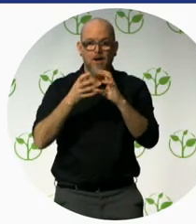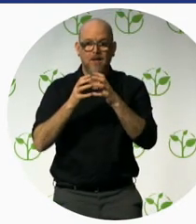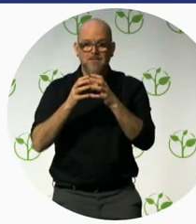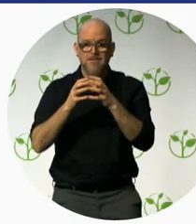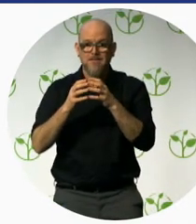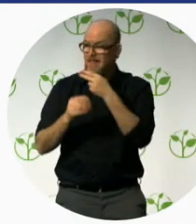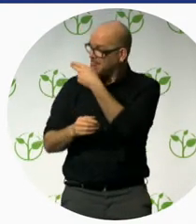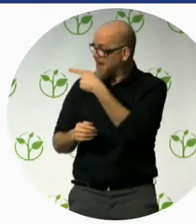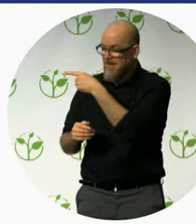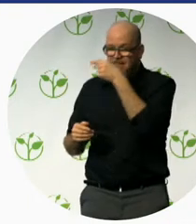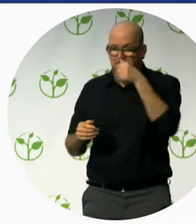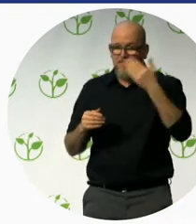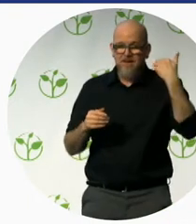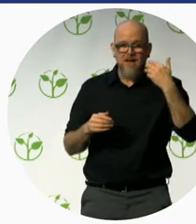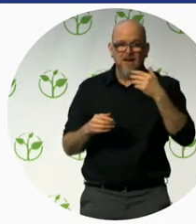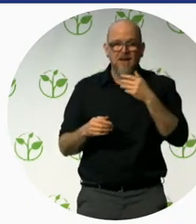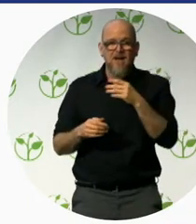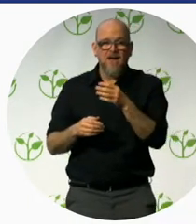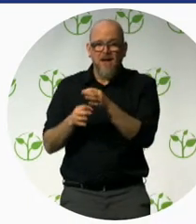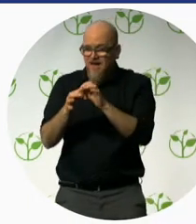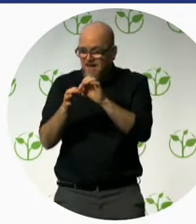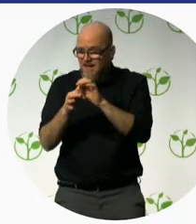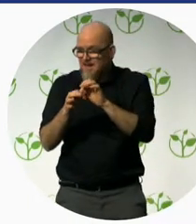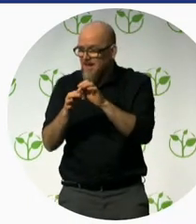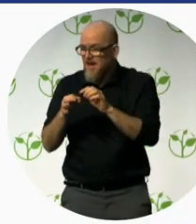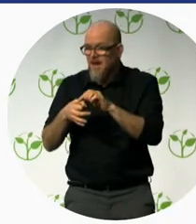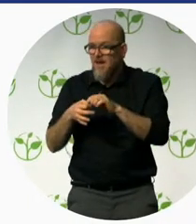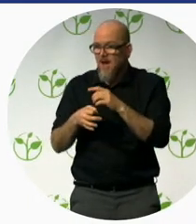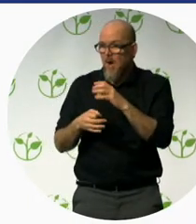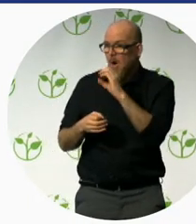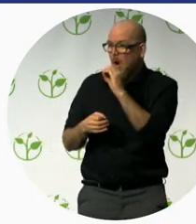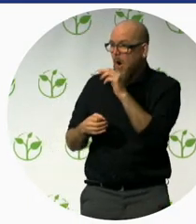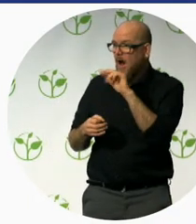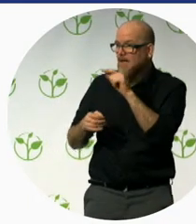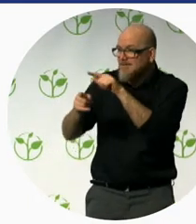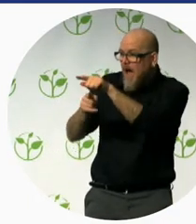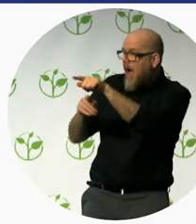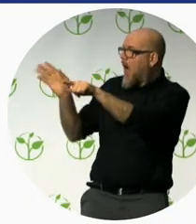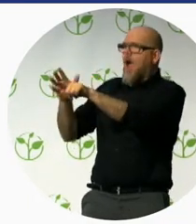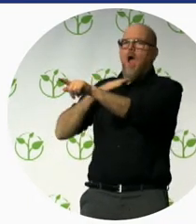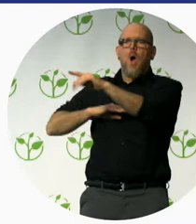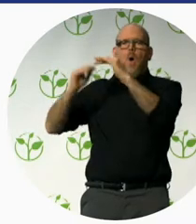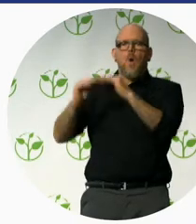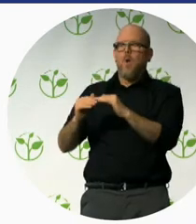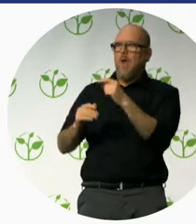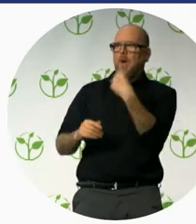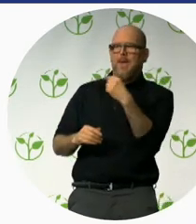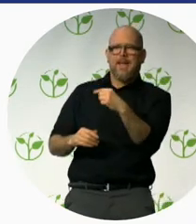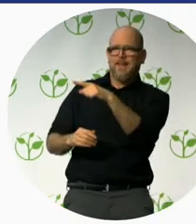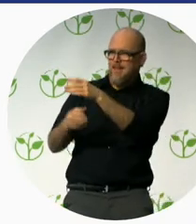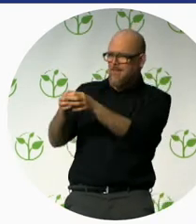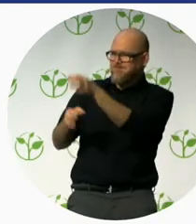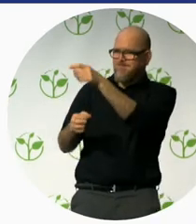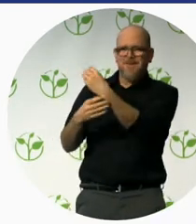Just two minutes, three minutes? A lady with the traffic light. Sorry. How many minutes, when